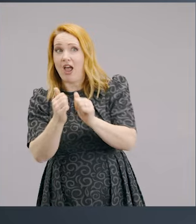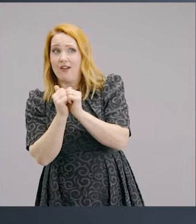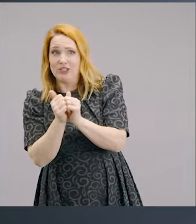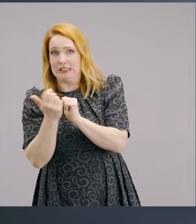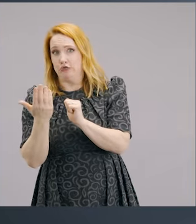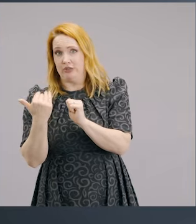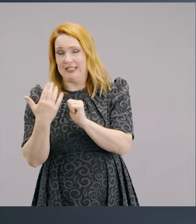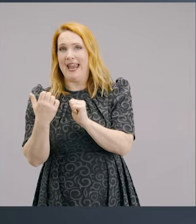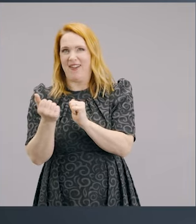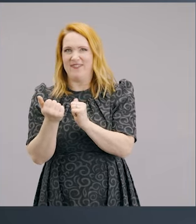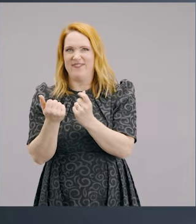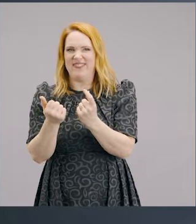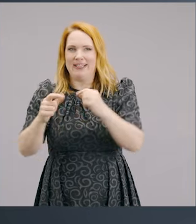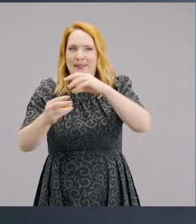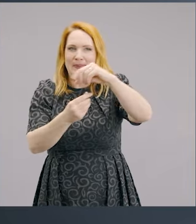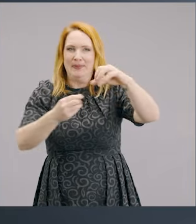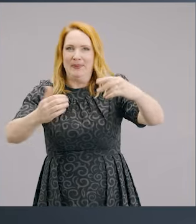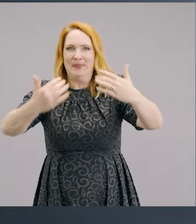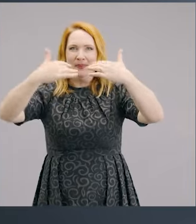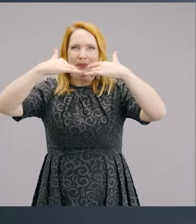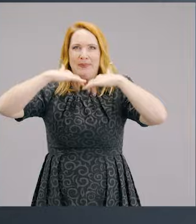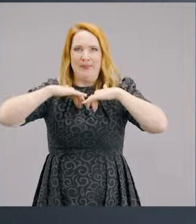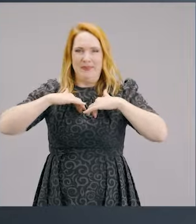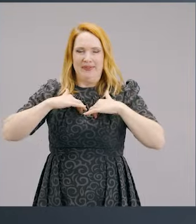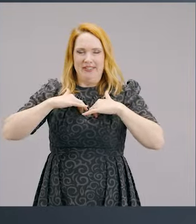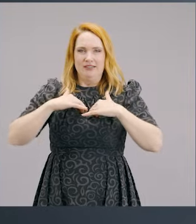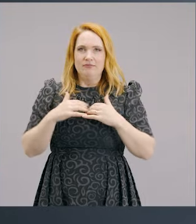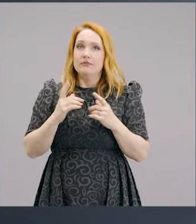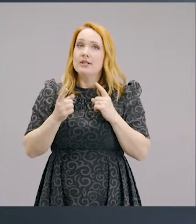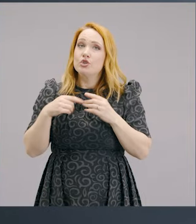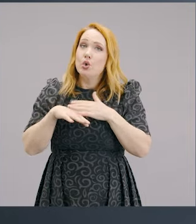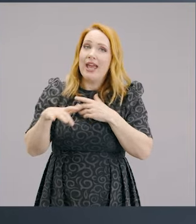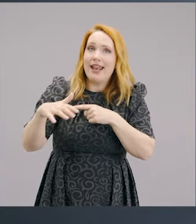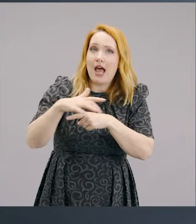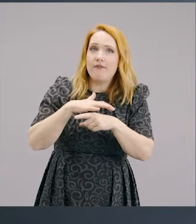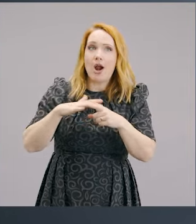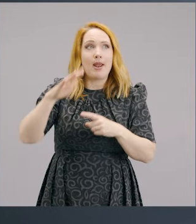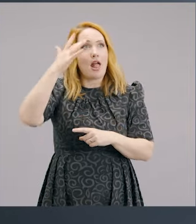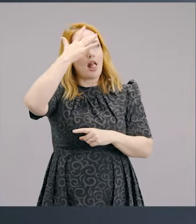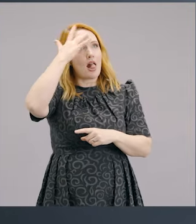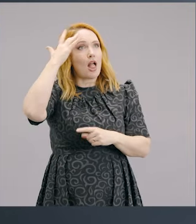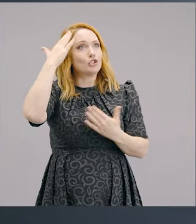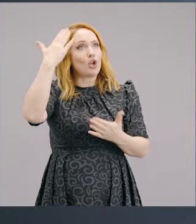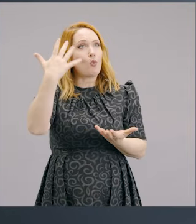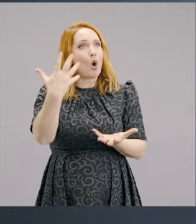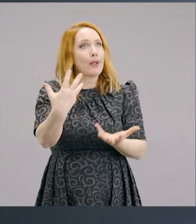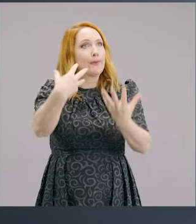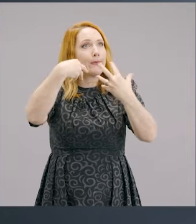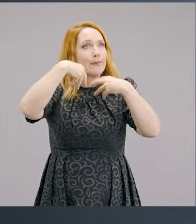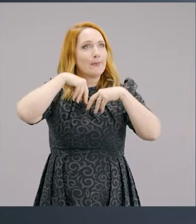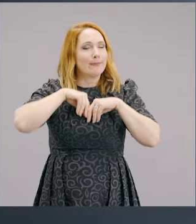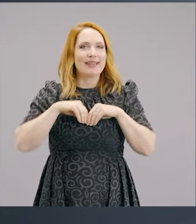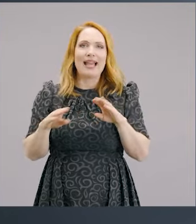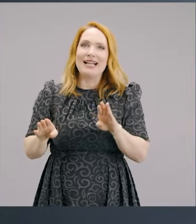in recent times breathing stuff in. And often you're in an atmosphere and you don't realise what you're breathing in. You don't